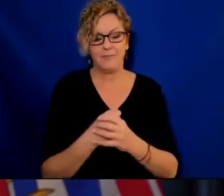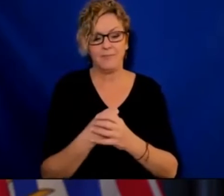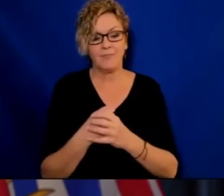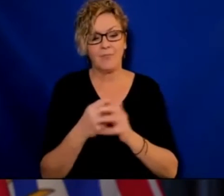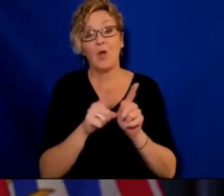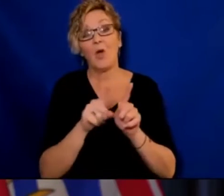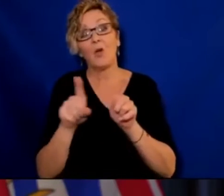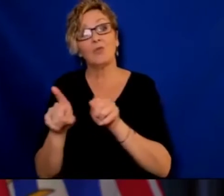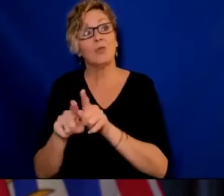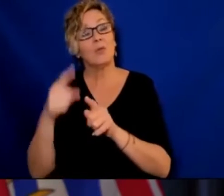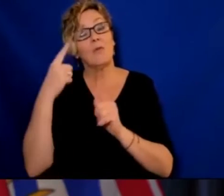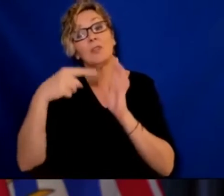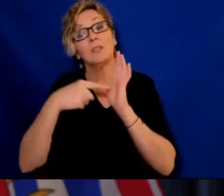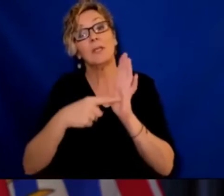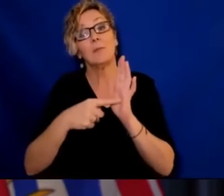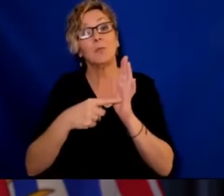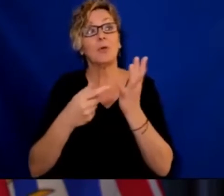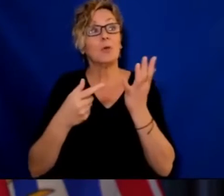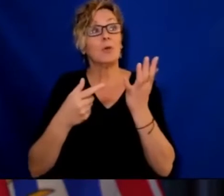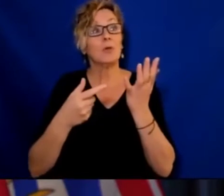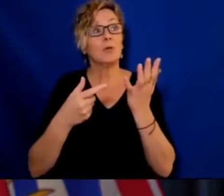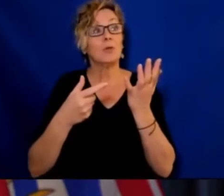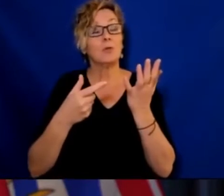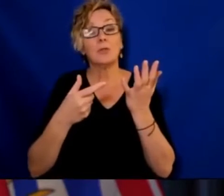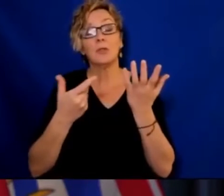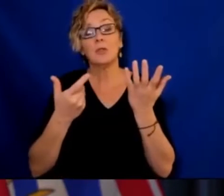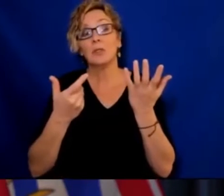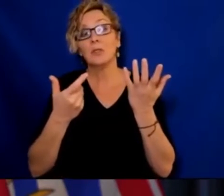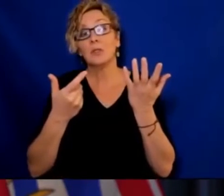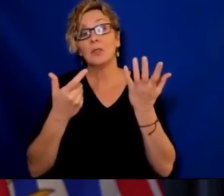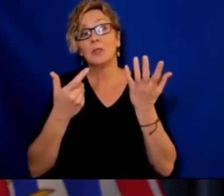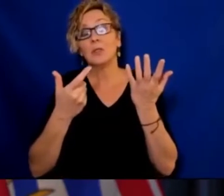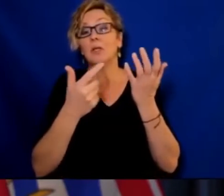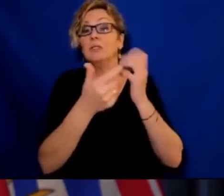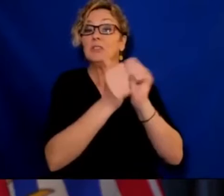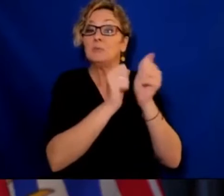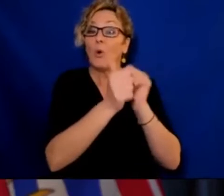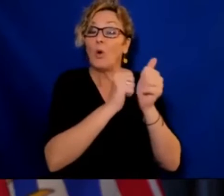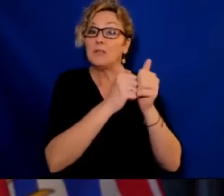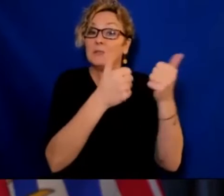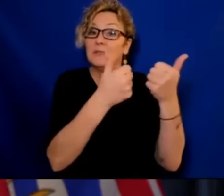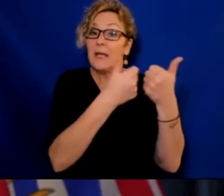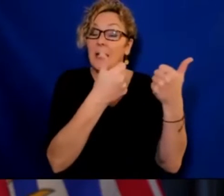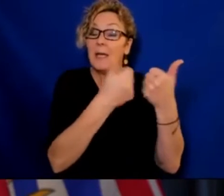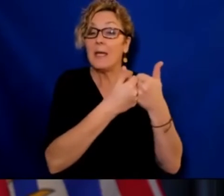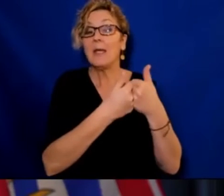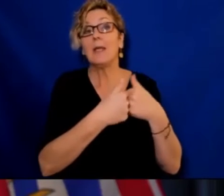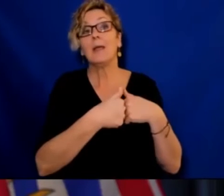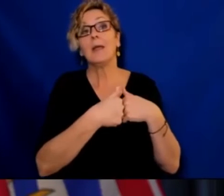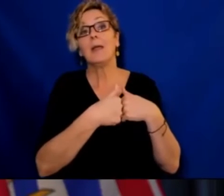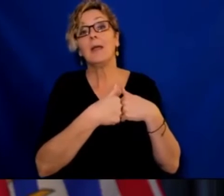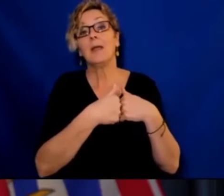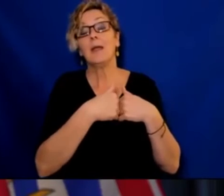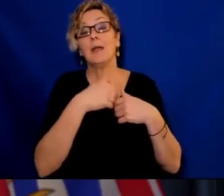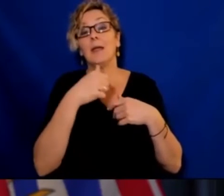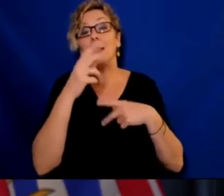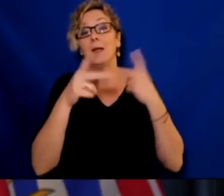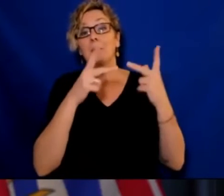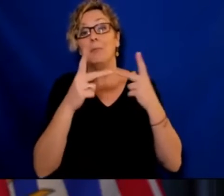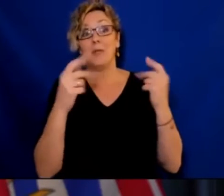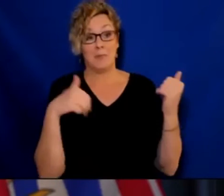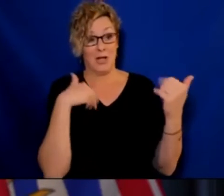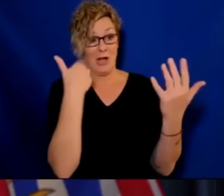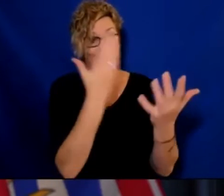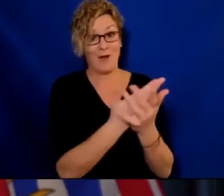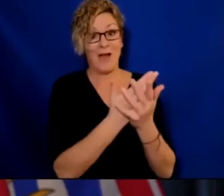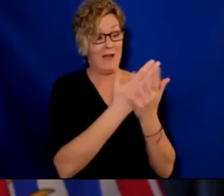events, which may be watching a game, picking up children from school, going to a restaurant. As a result, we put